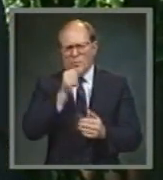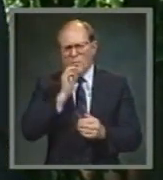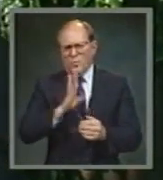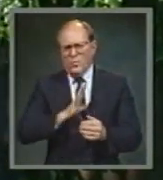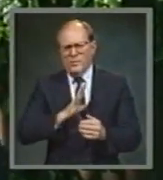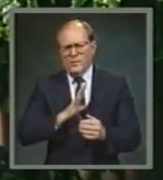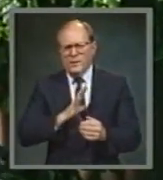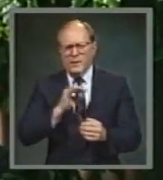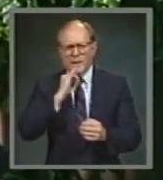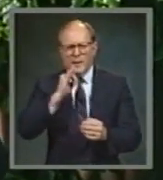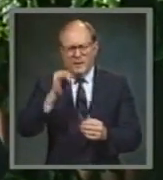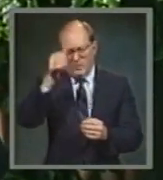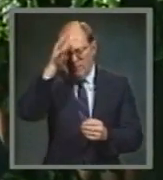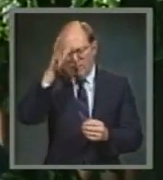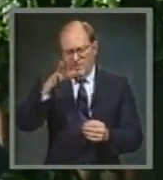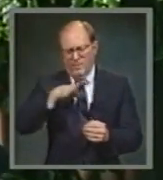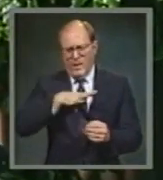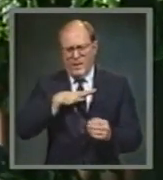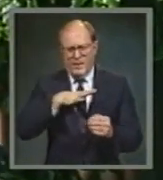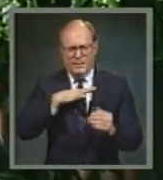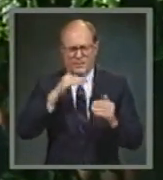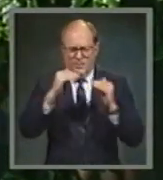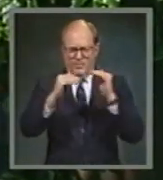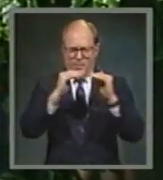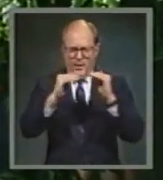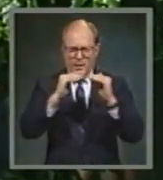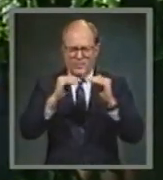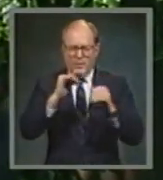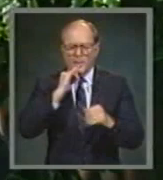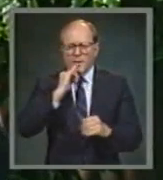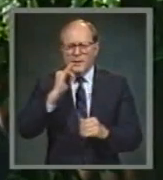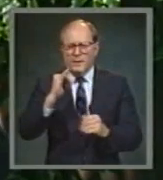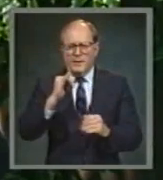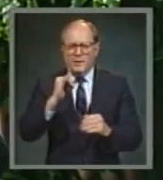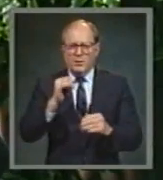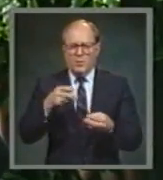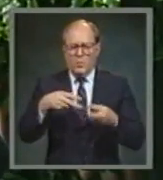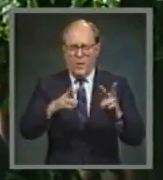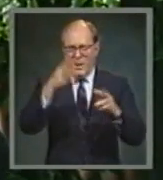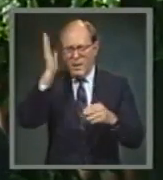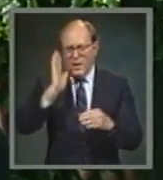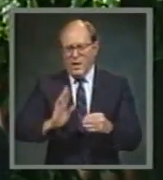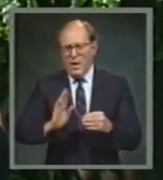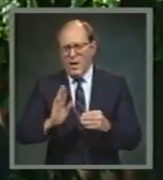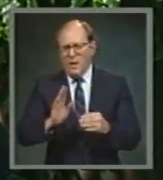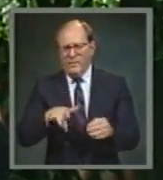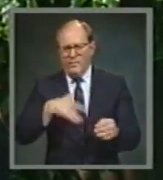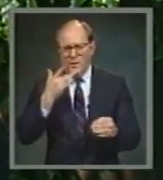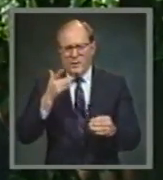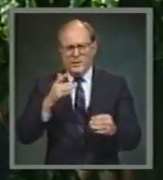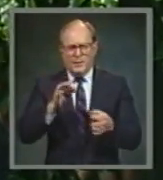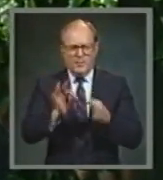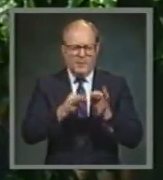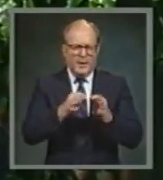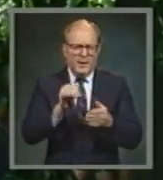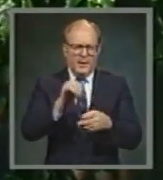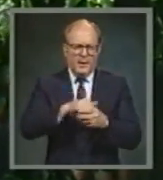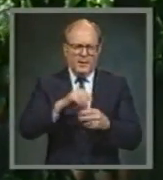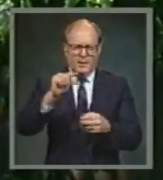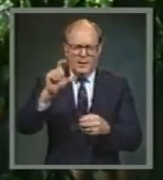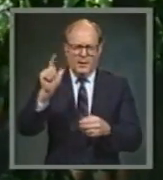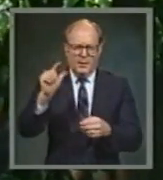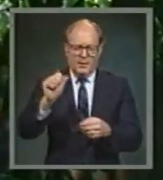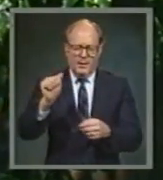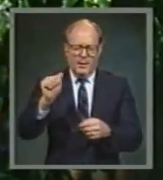is man's equal in God's sight is clearly stated in Galatians chapter 3, verses 26, 27,